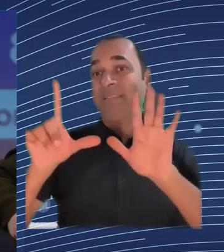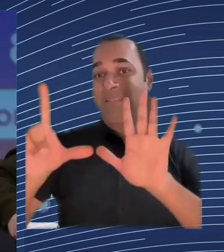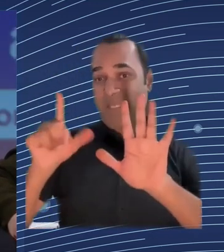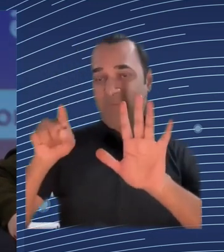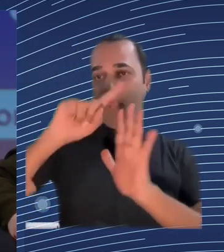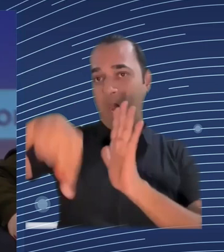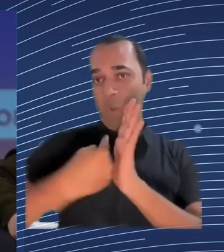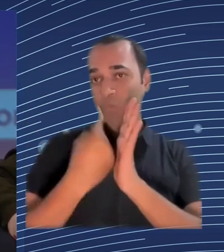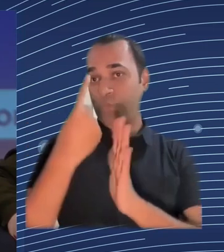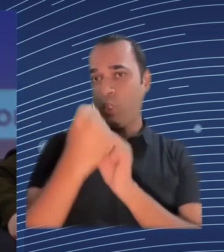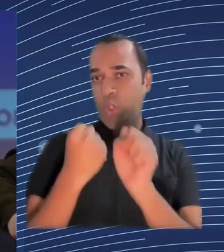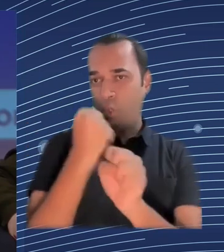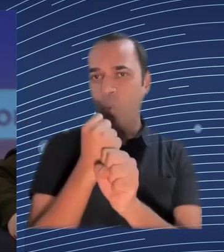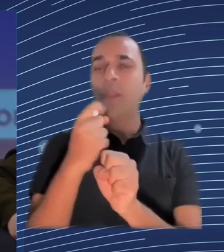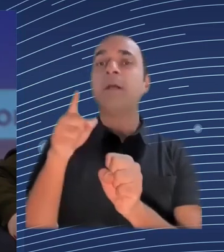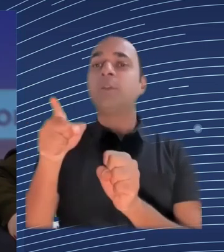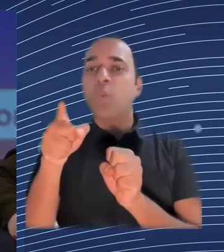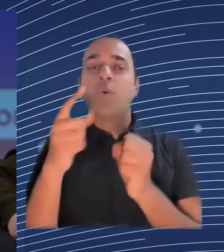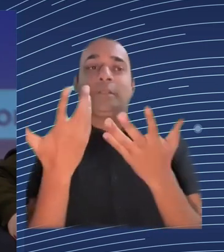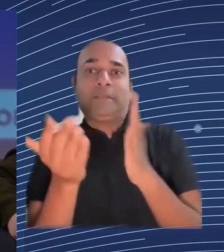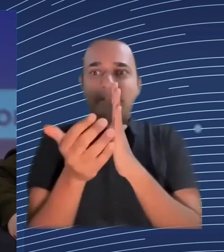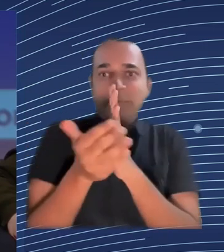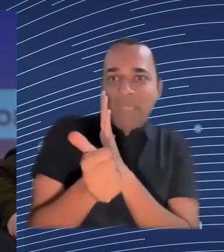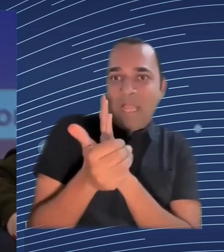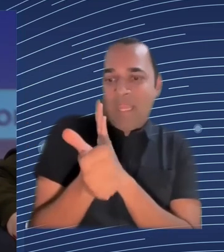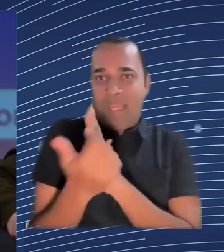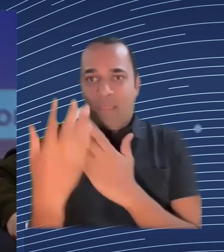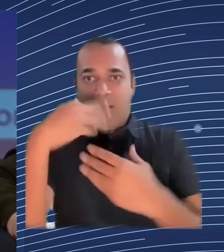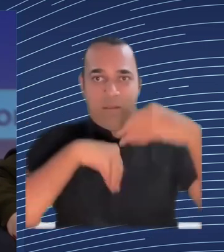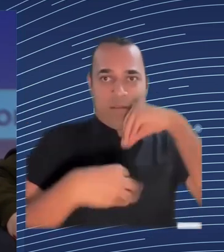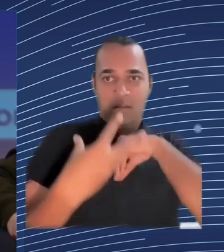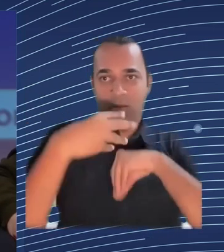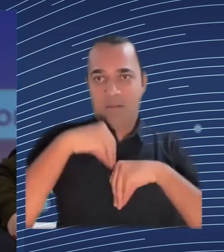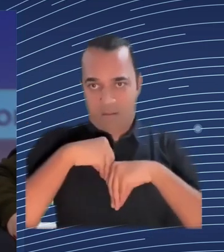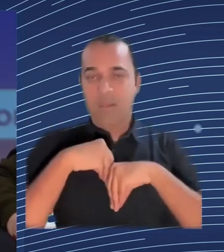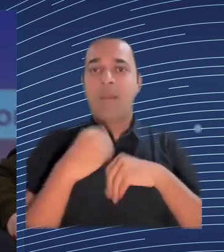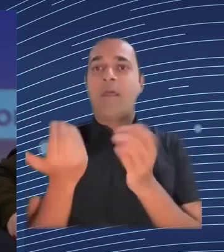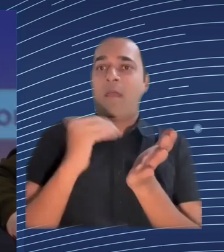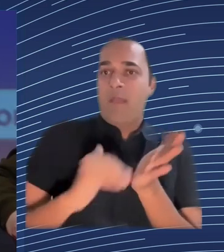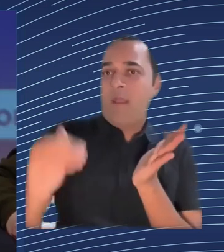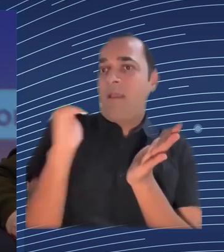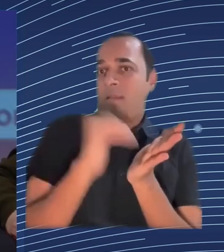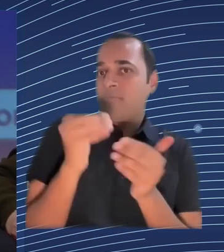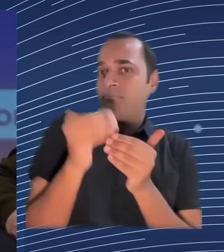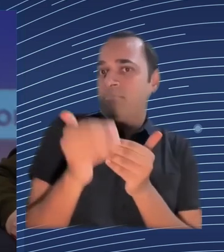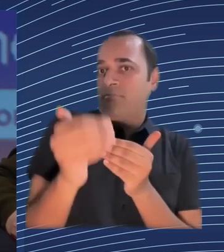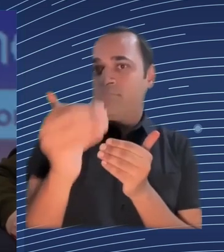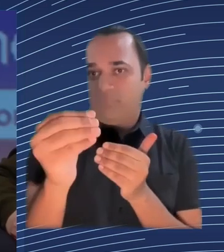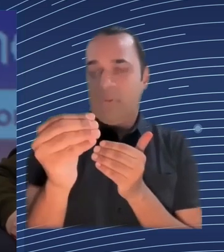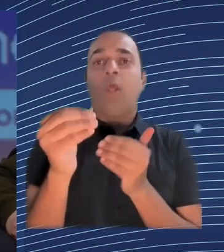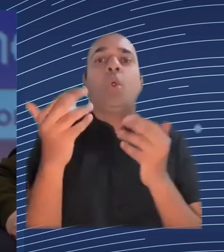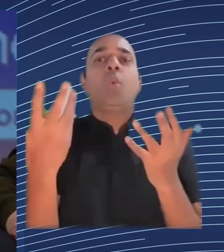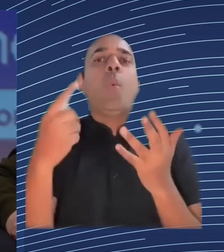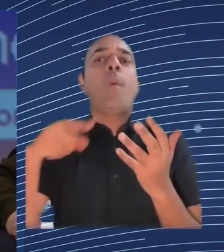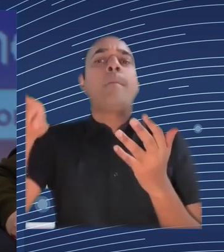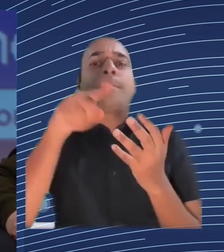I think the kind of the third thing that we really look at is when you've created a new kind of culture when you've created new skills and